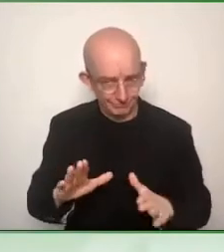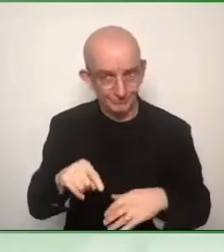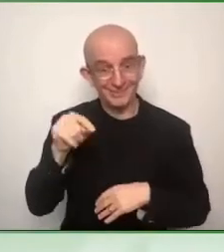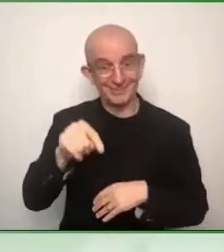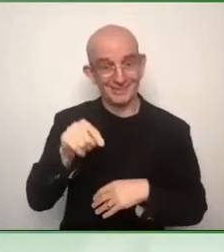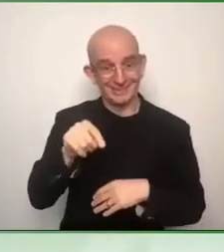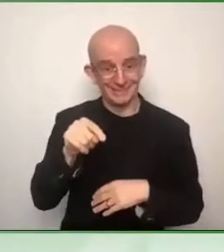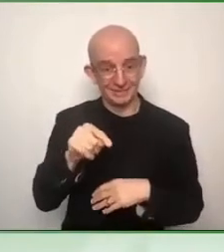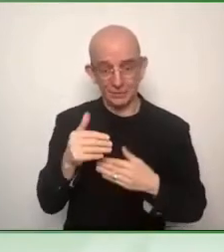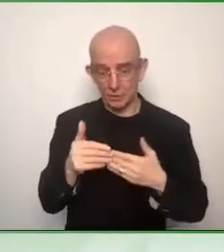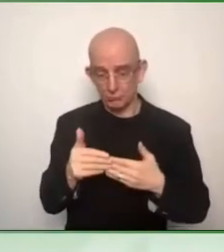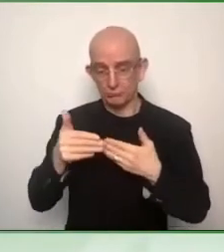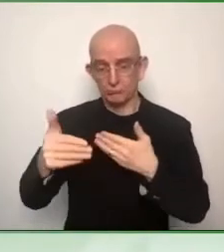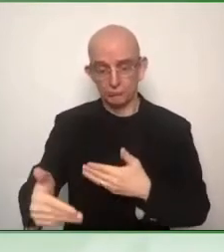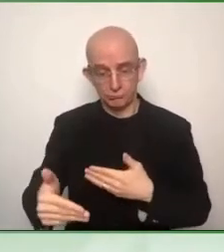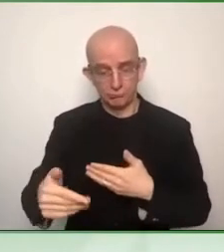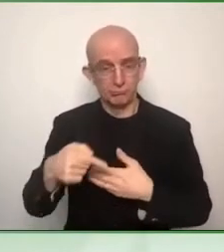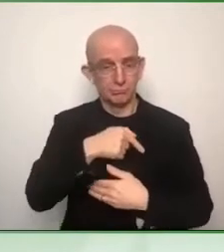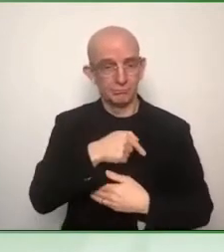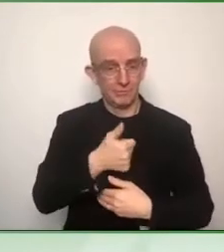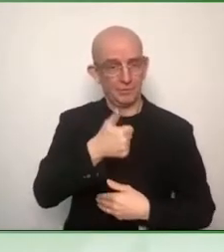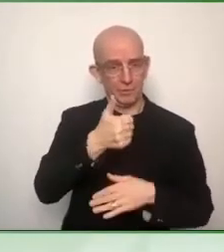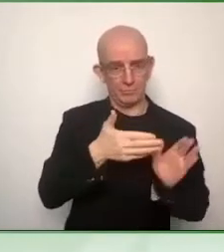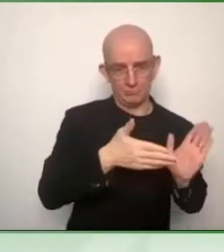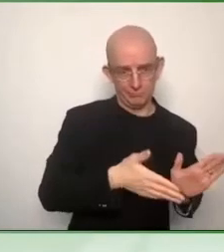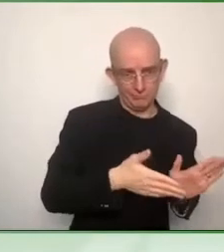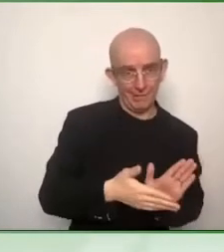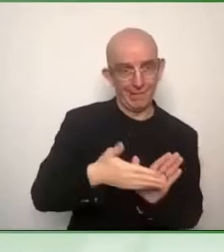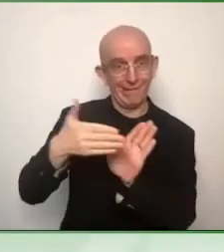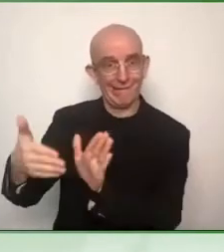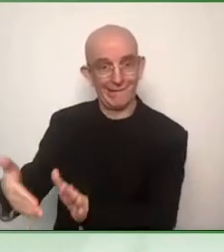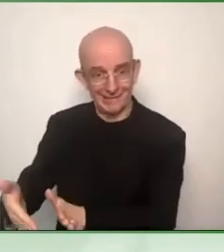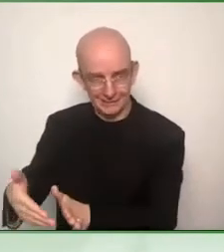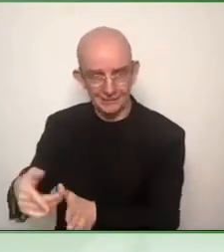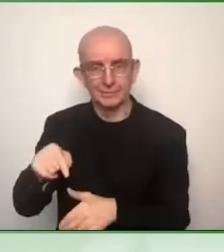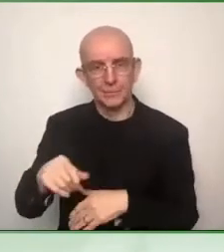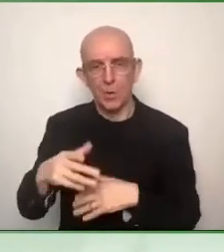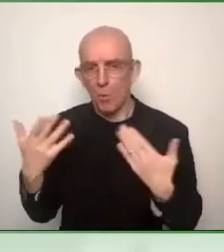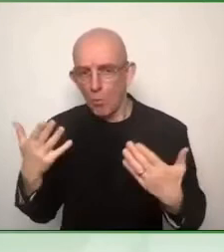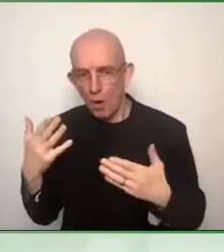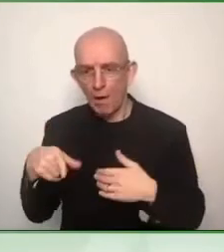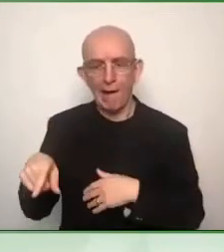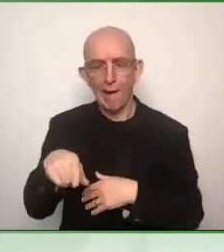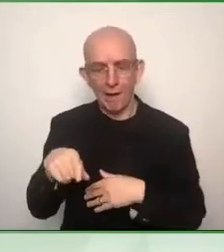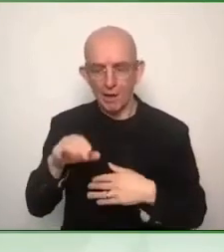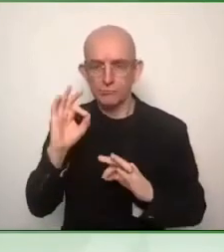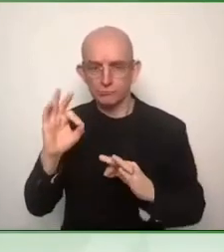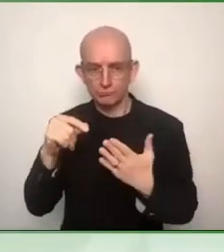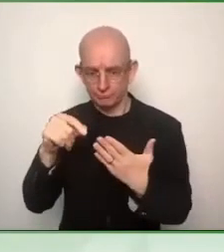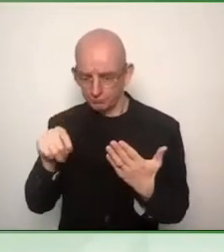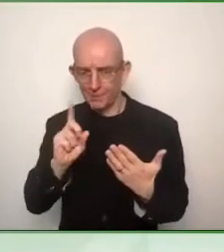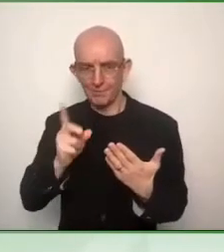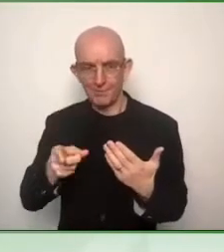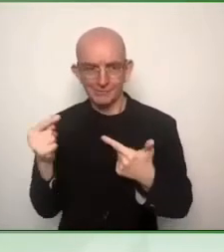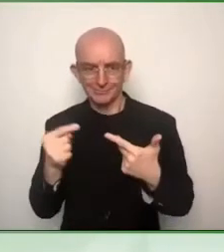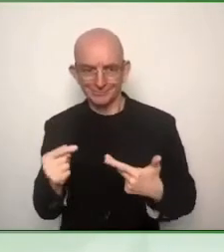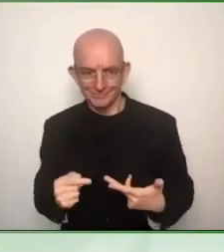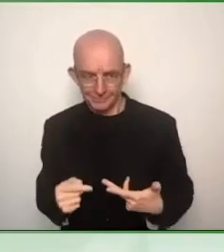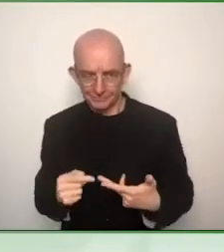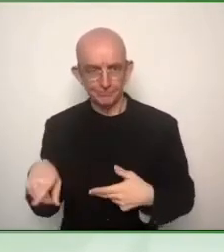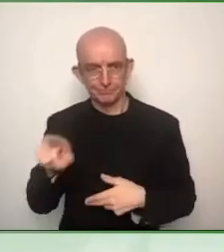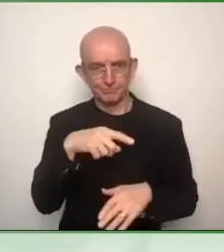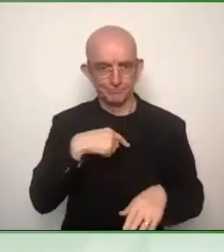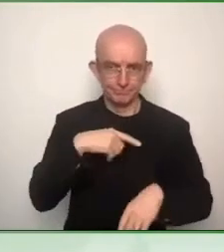and we use them also in the context of public procurement, making them compulsory for those products and